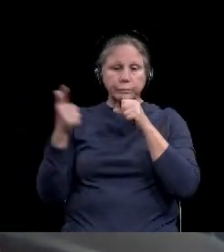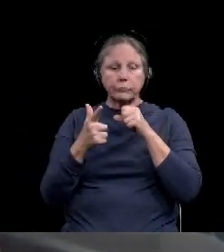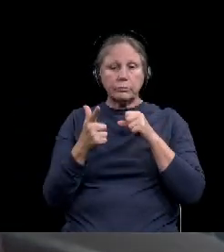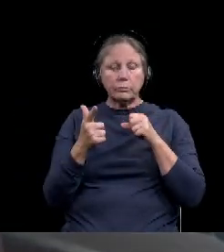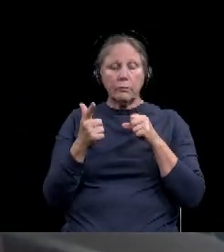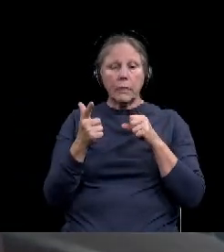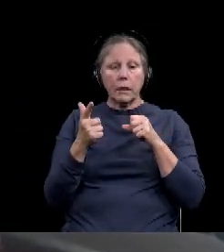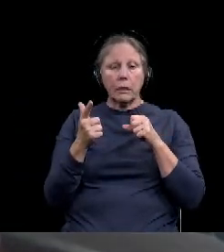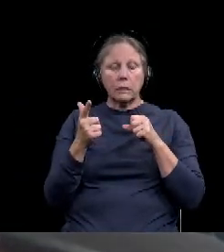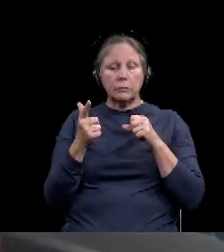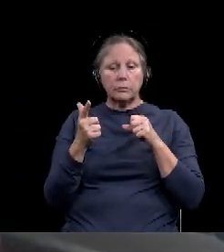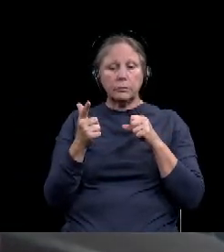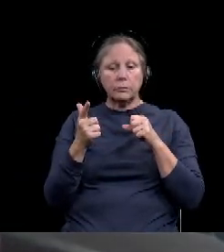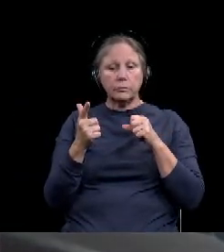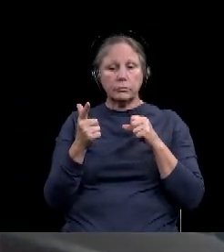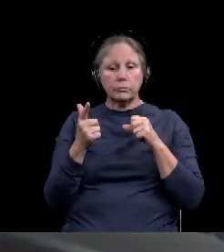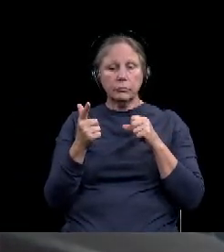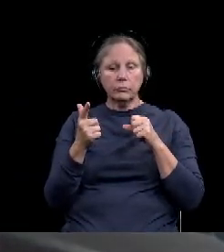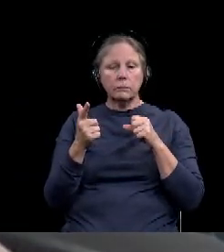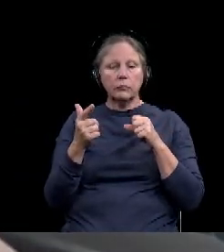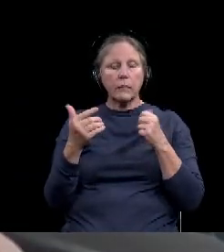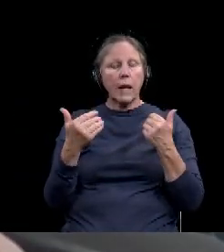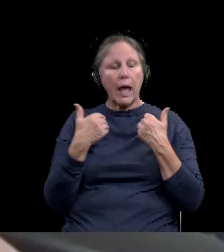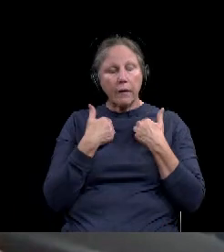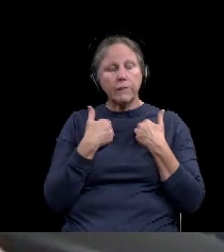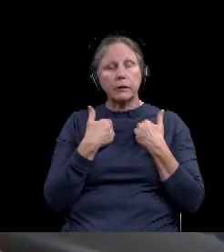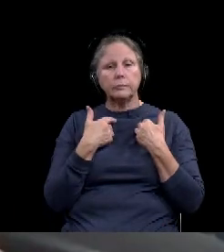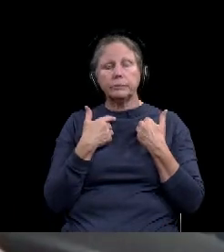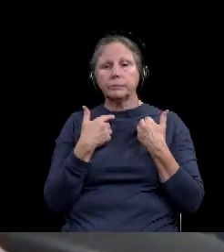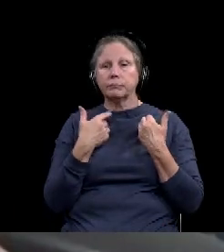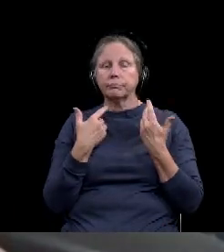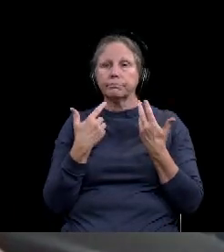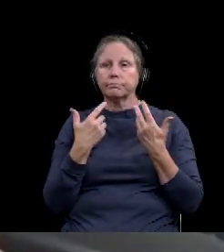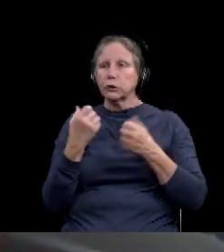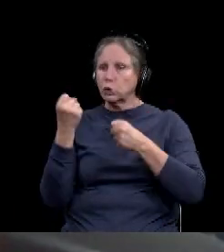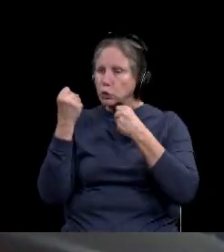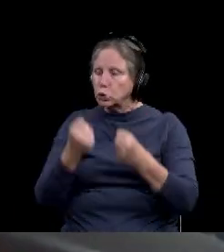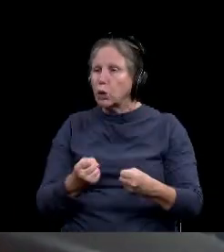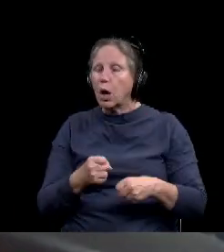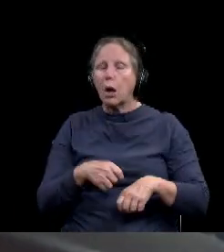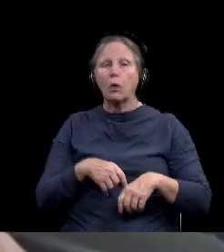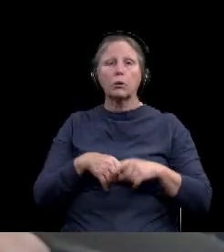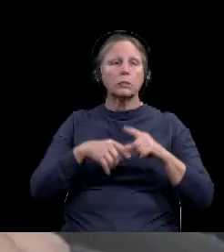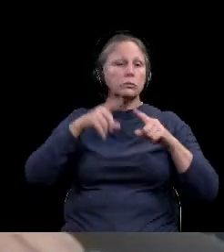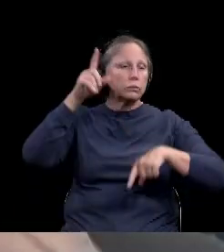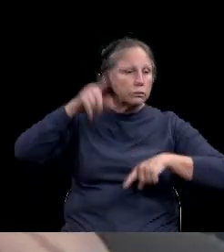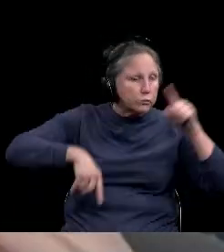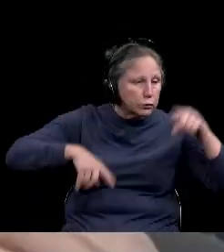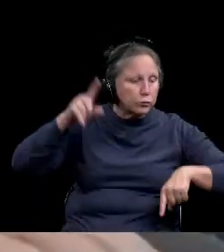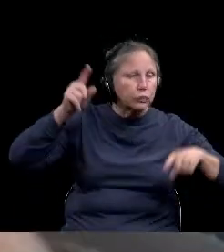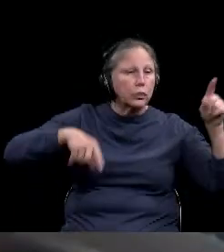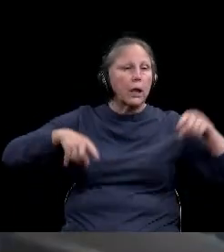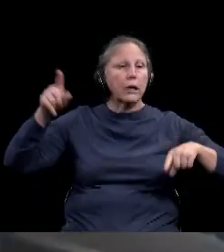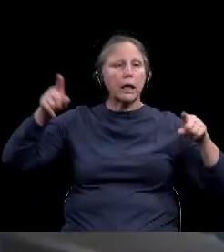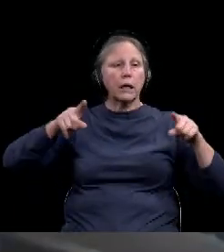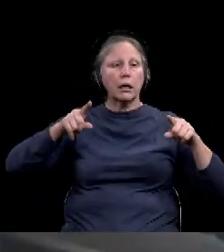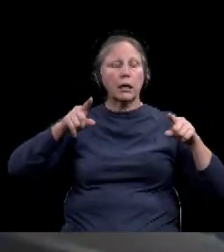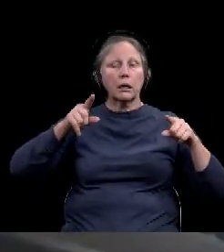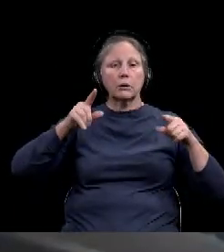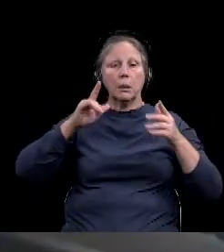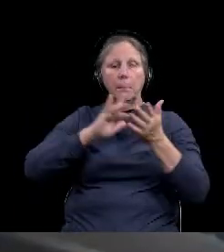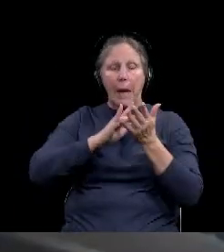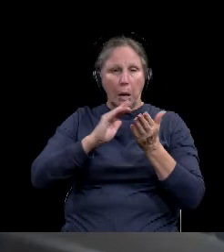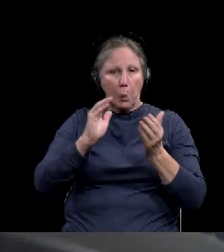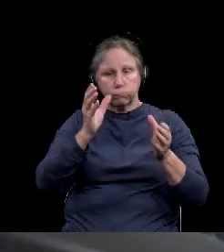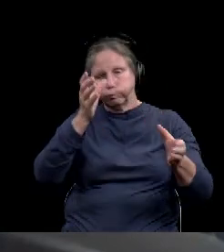uh, strong and, and even, uh, different, uh, and a diversified, uh, medical knowledge, uh, into our